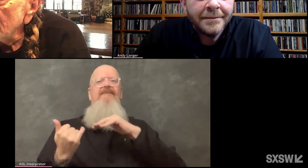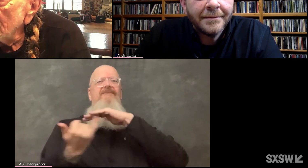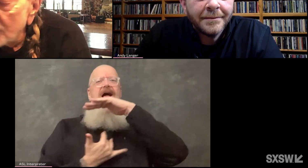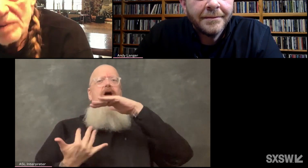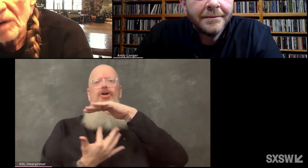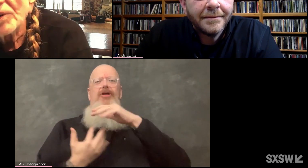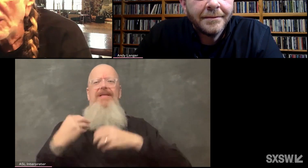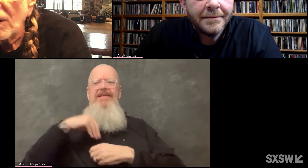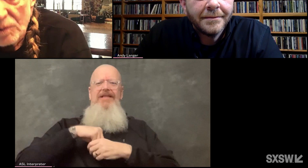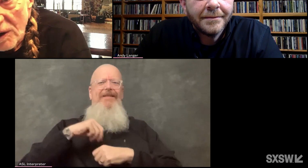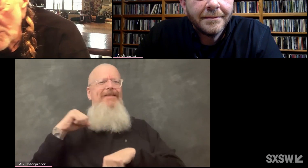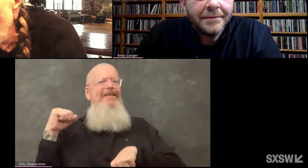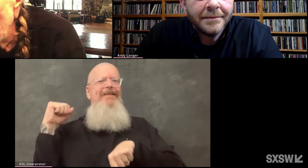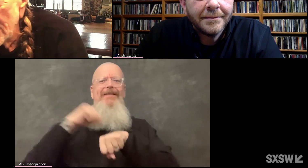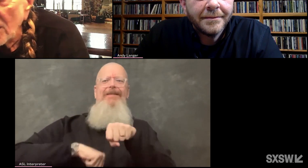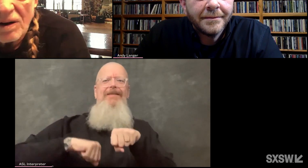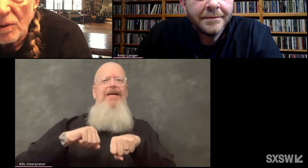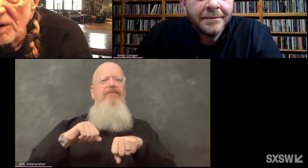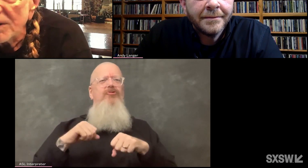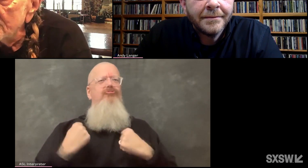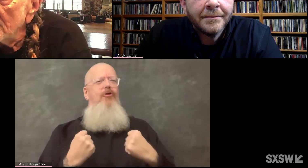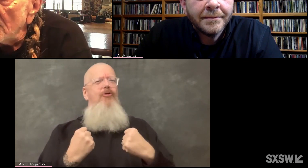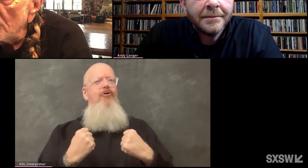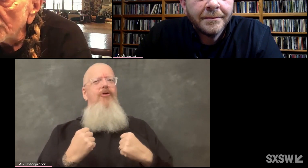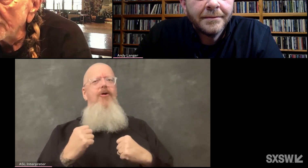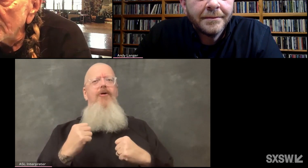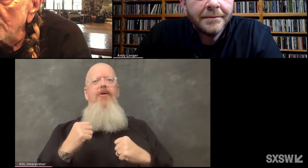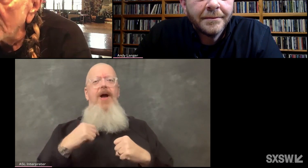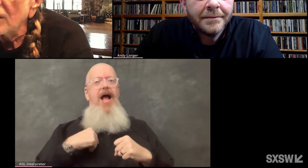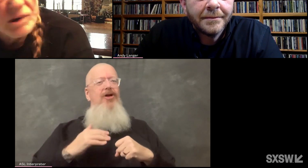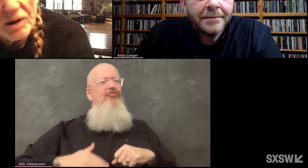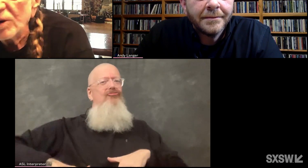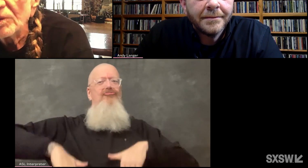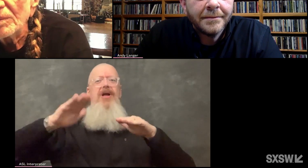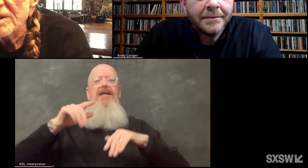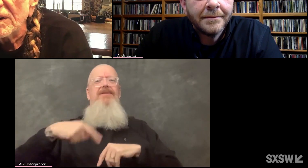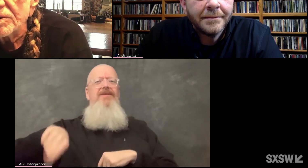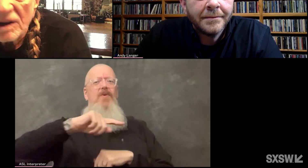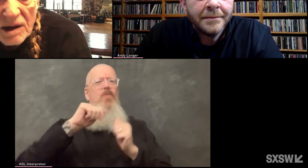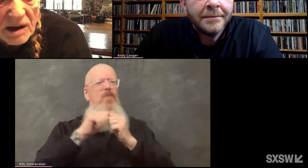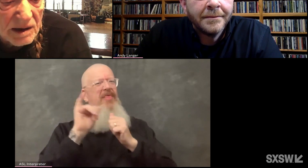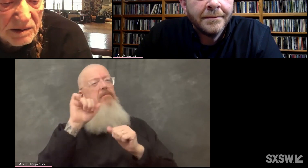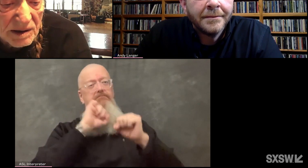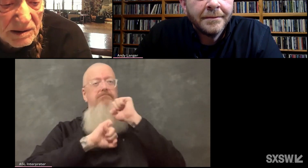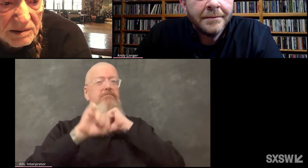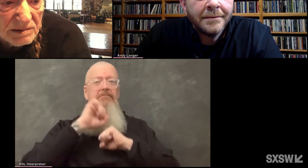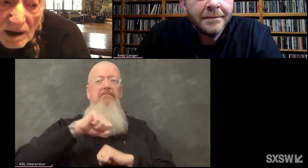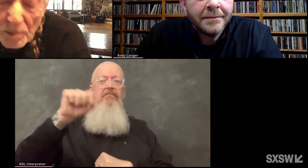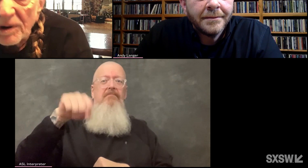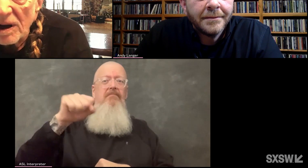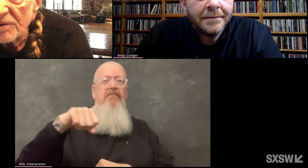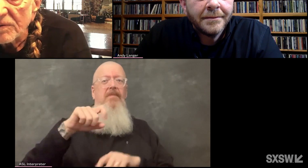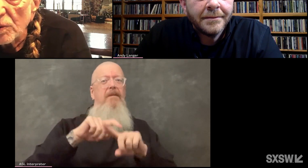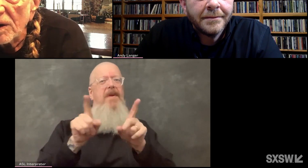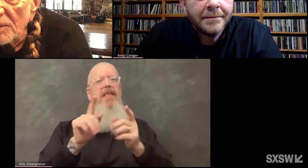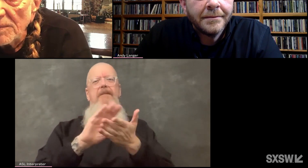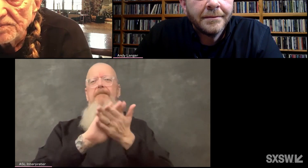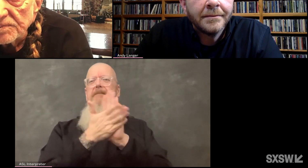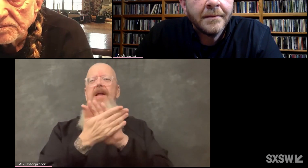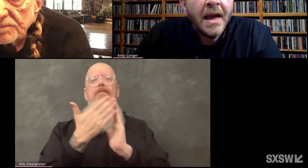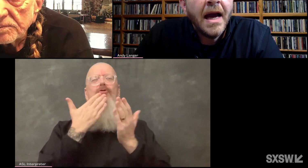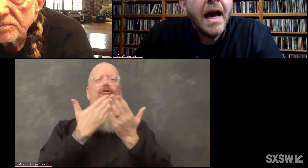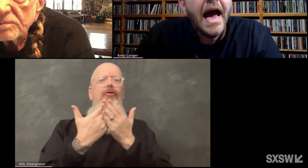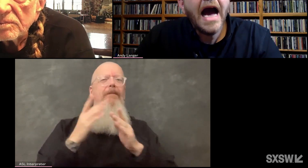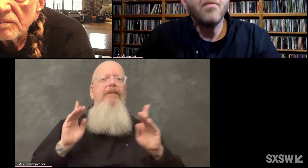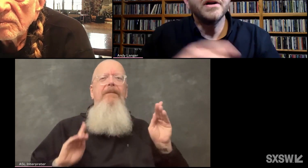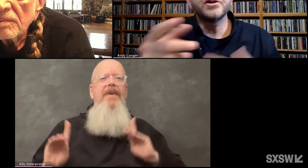and they've come up the hard way, really, in a lot of ways. But they've become good human beings and I'm proud of every one of